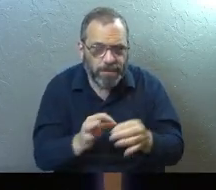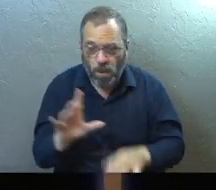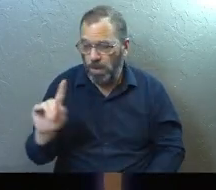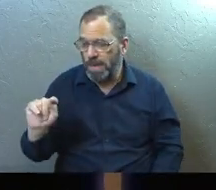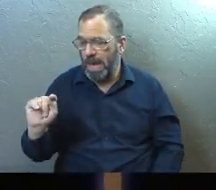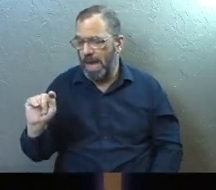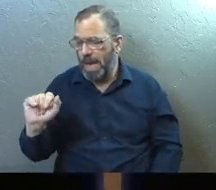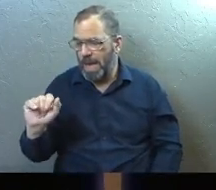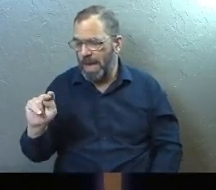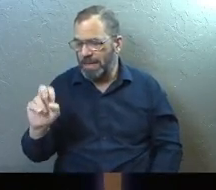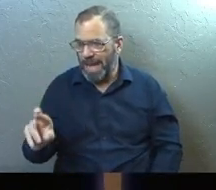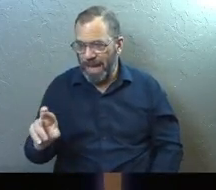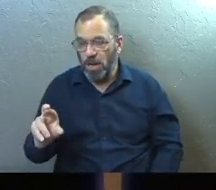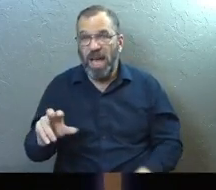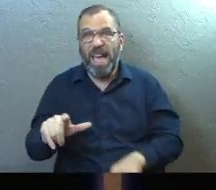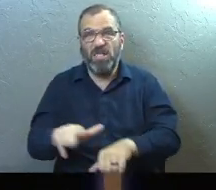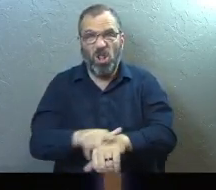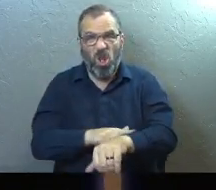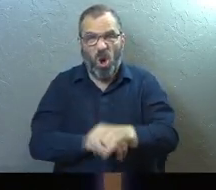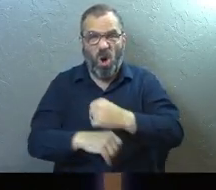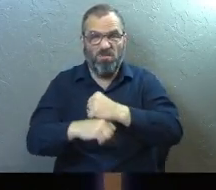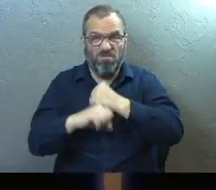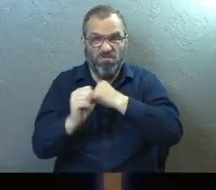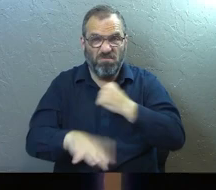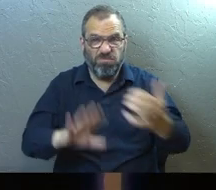Tanner's going to play a really long song.